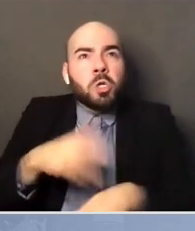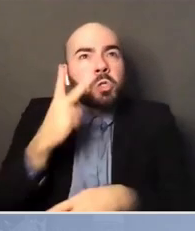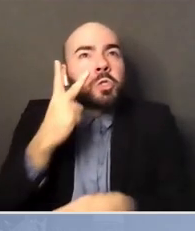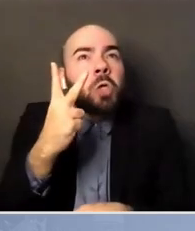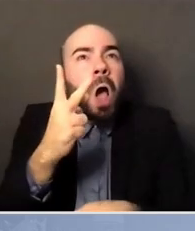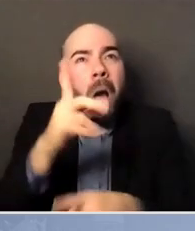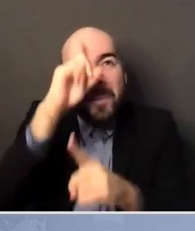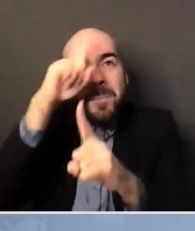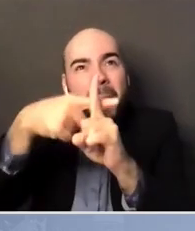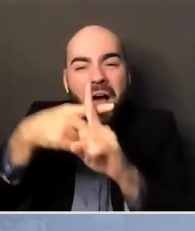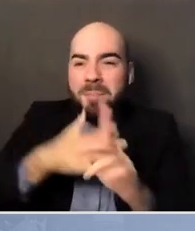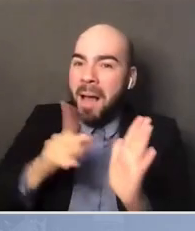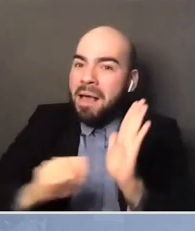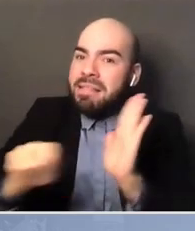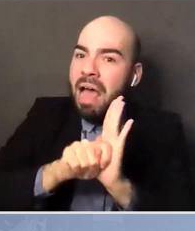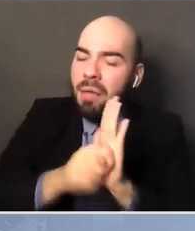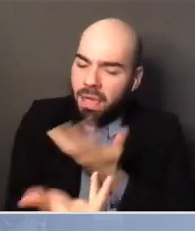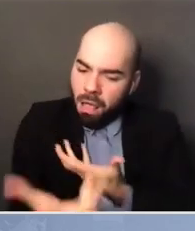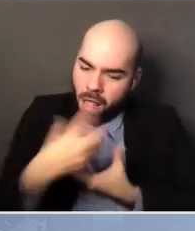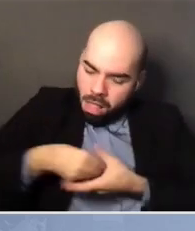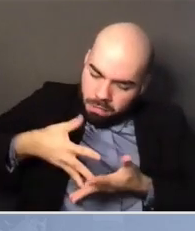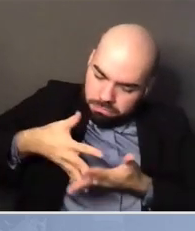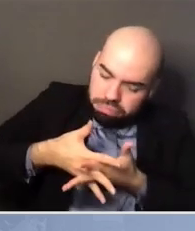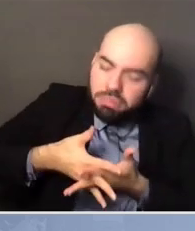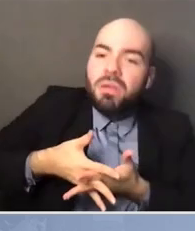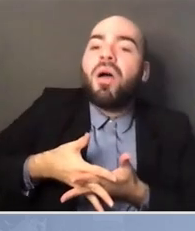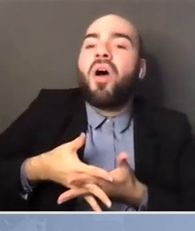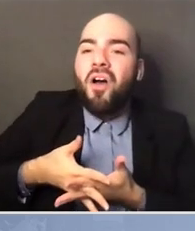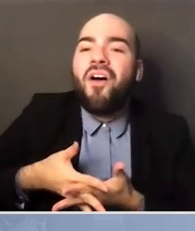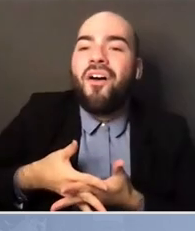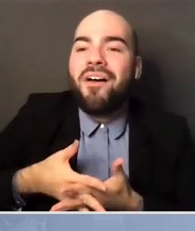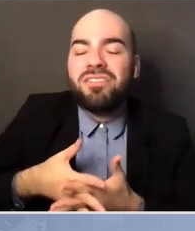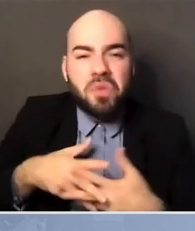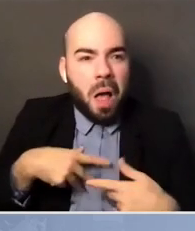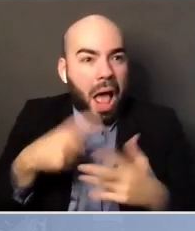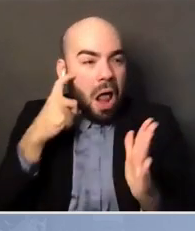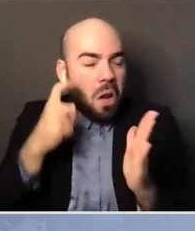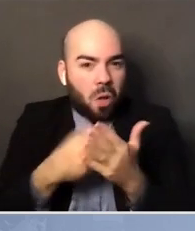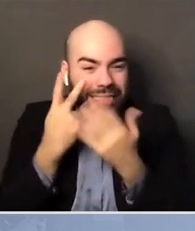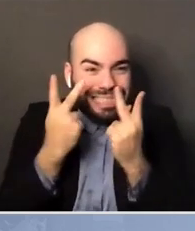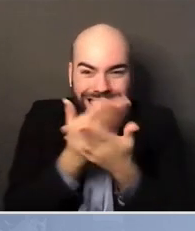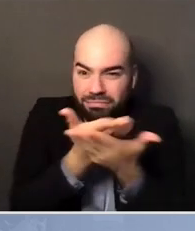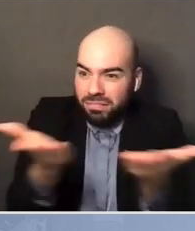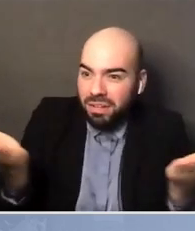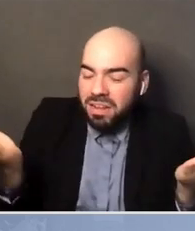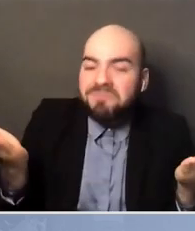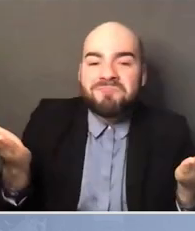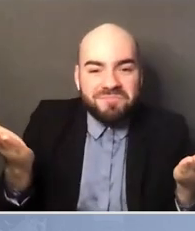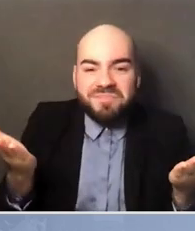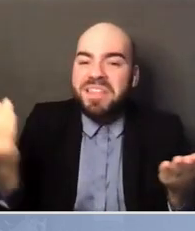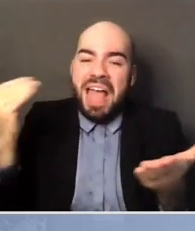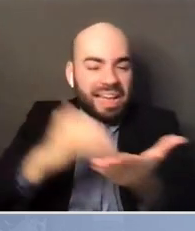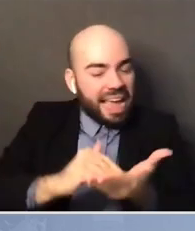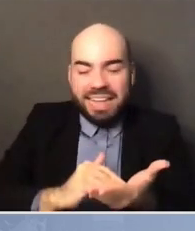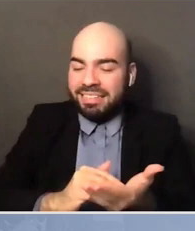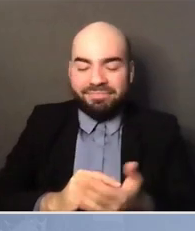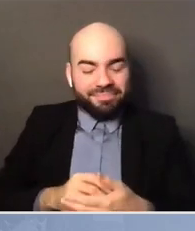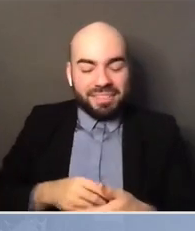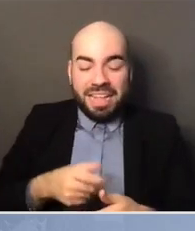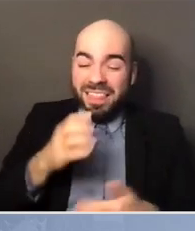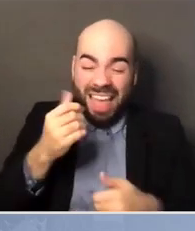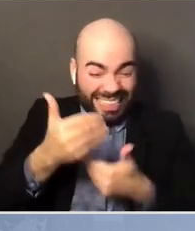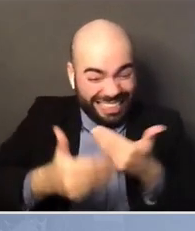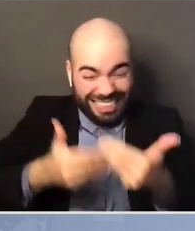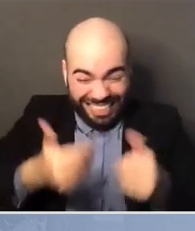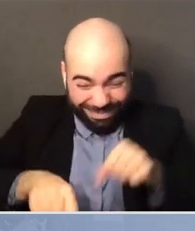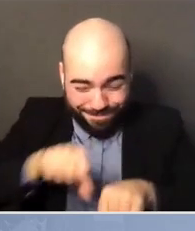So what gives me optimism is when I see them, I say, okay, here we are. Back to make another push. People like